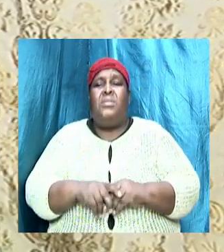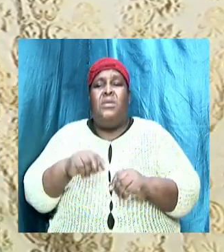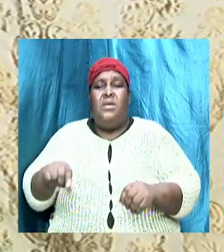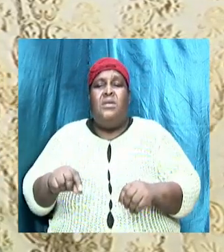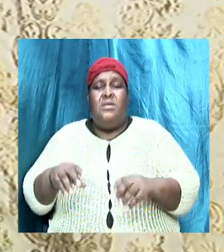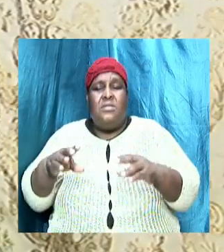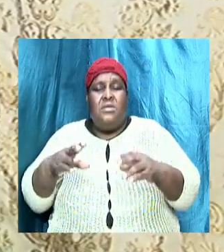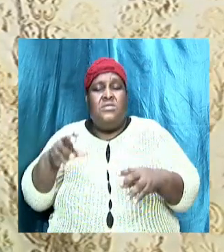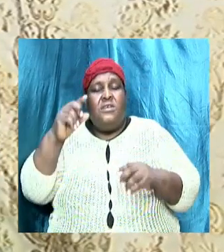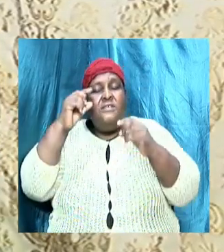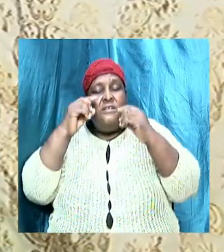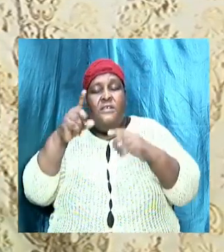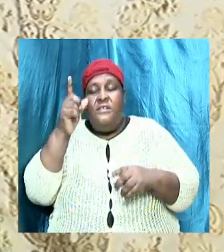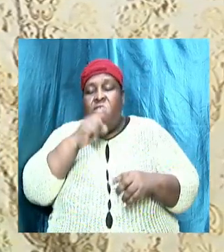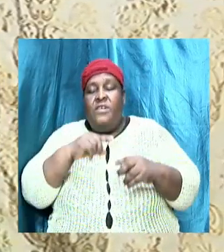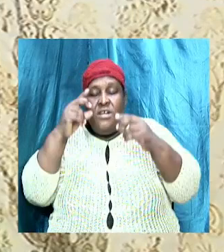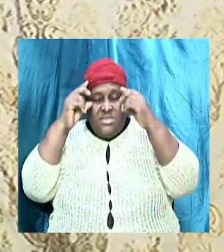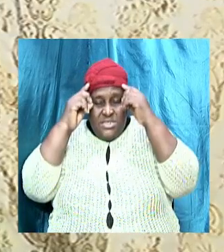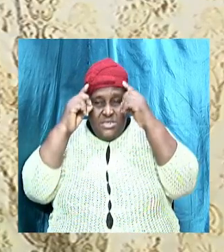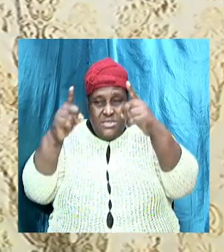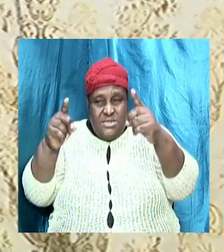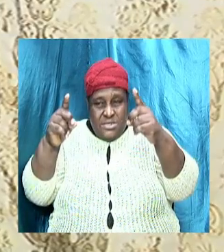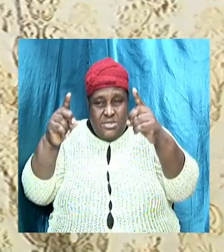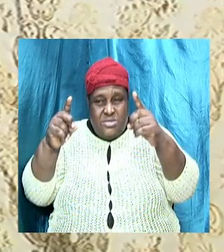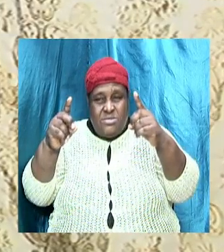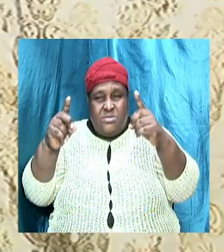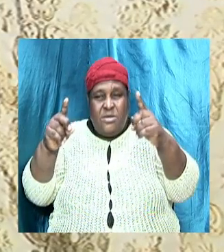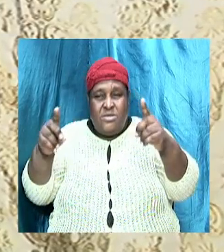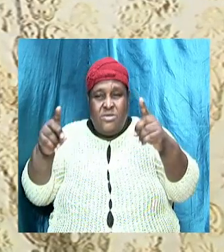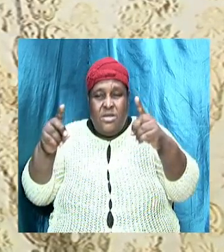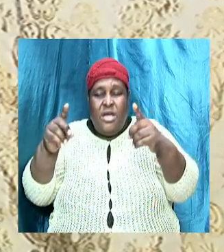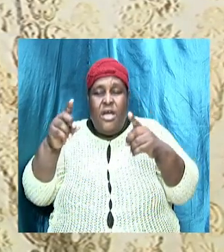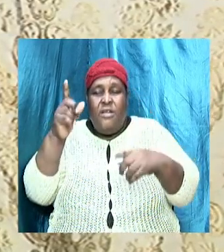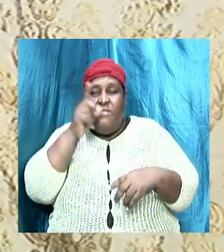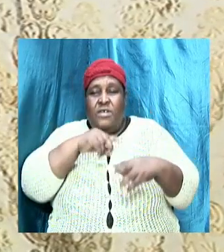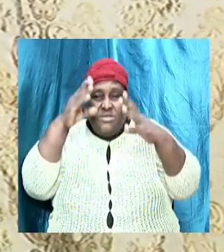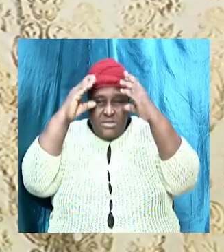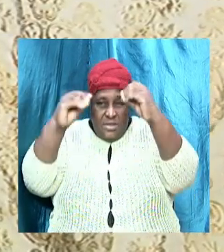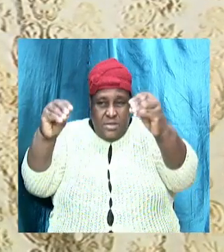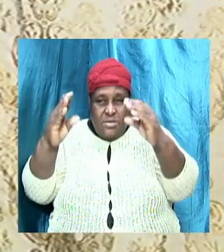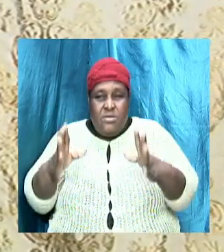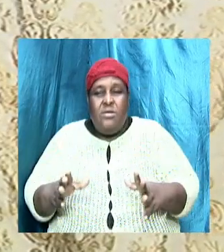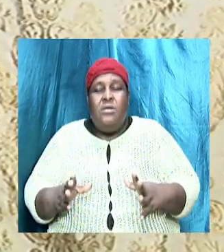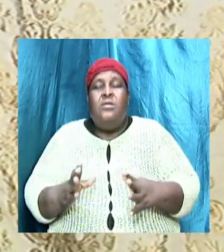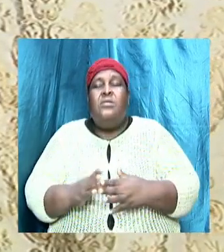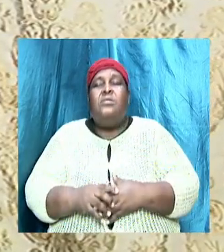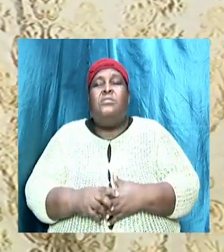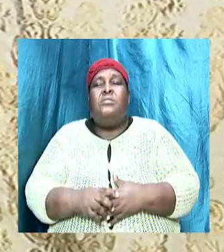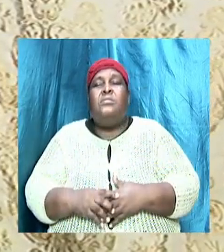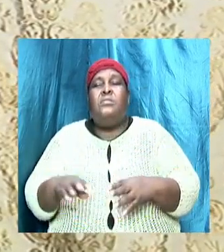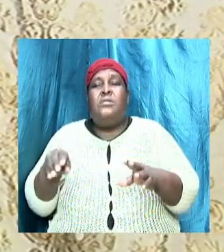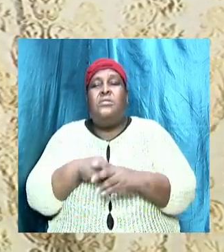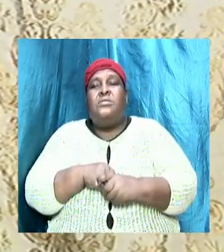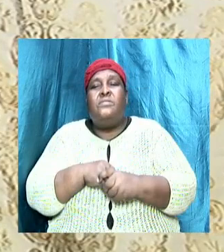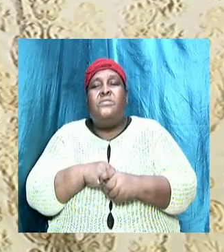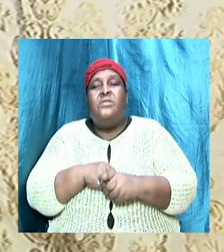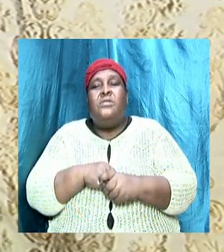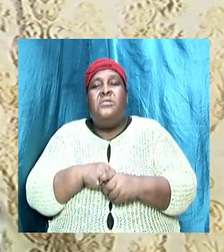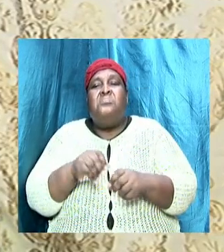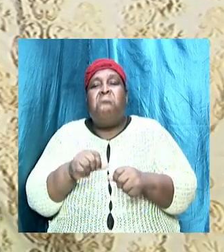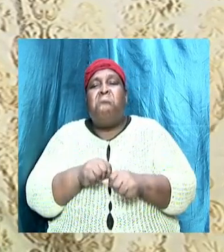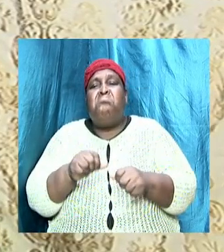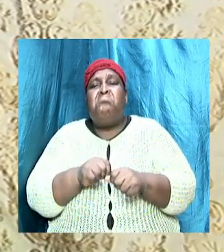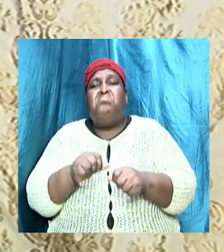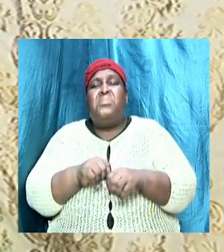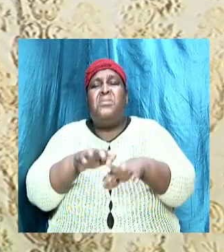false doctrine have a way to just woo you and to just sue you. And when you get involved, you're going to find out that now everybody around